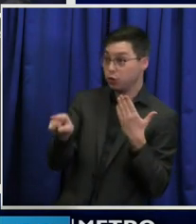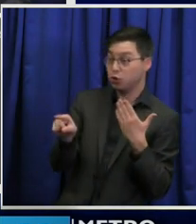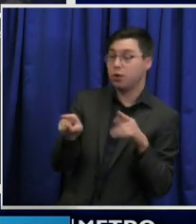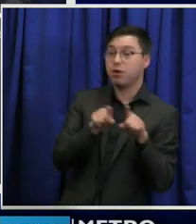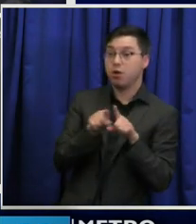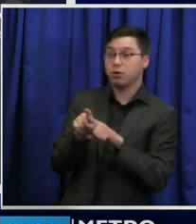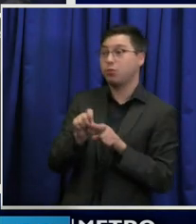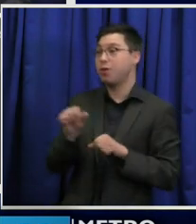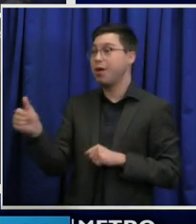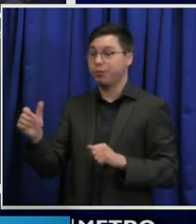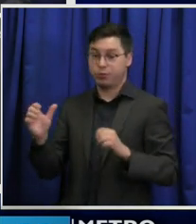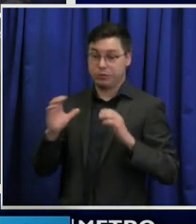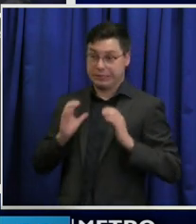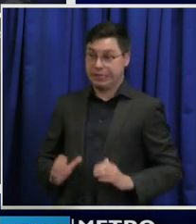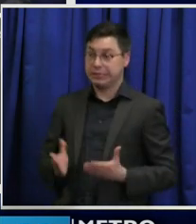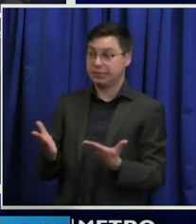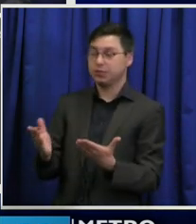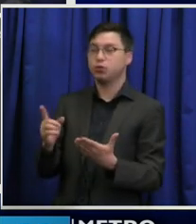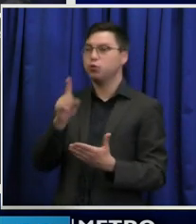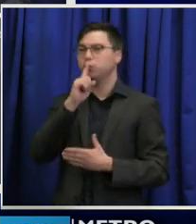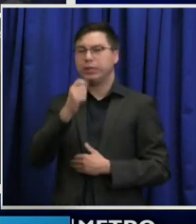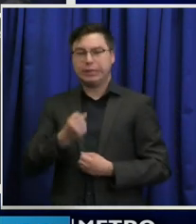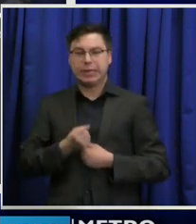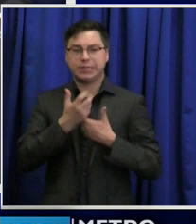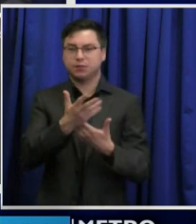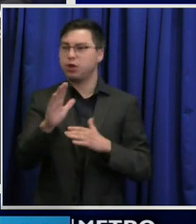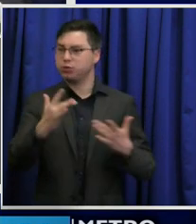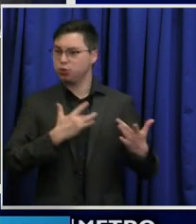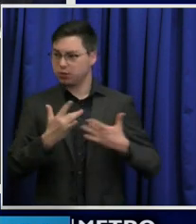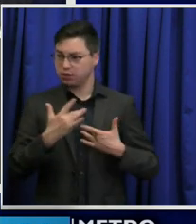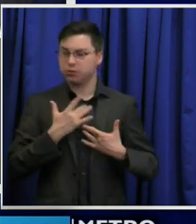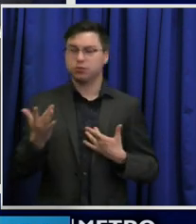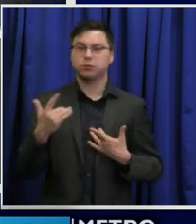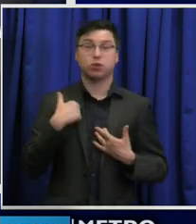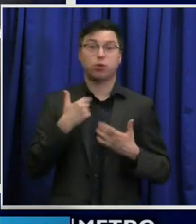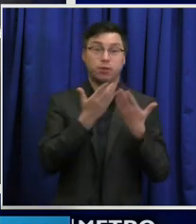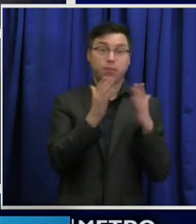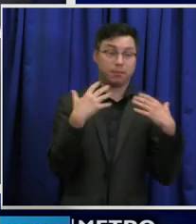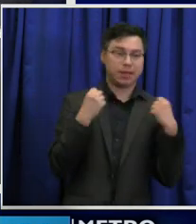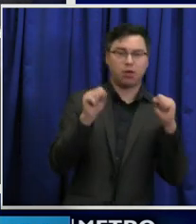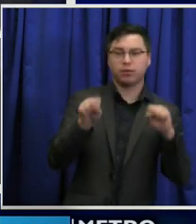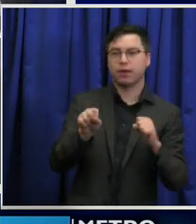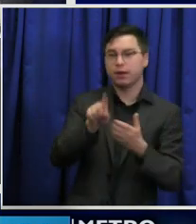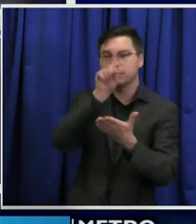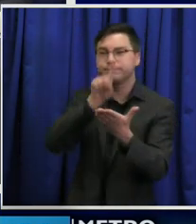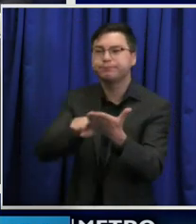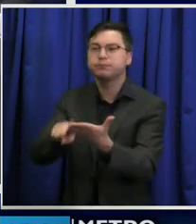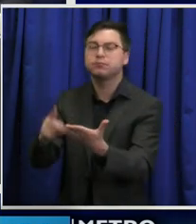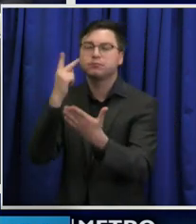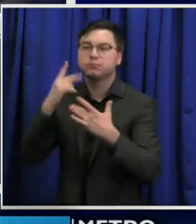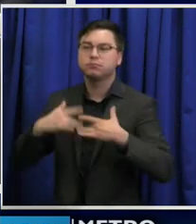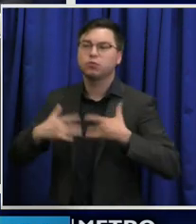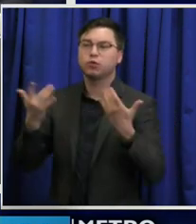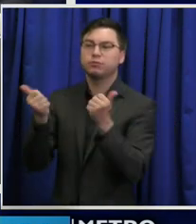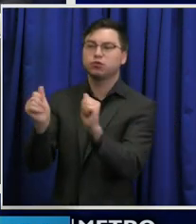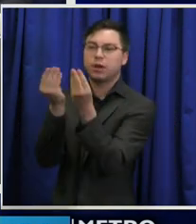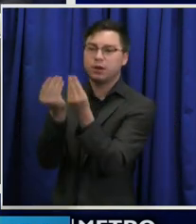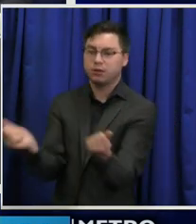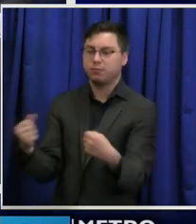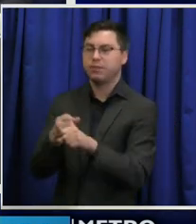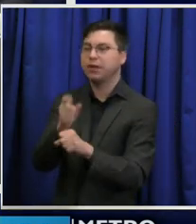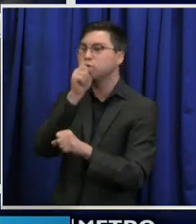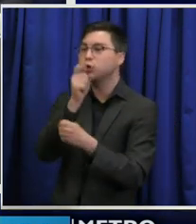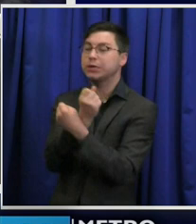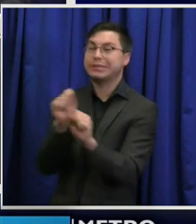Hub Nashville and express a concern so that public health can can get on it and make sure that we're as safe as we possibly